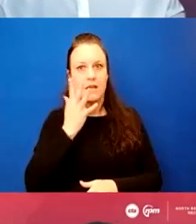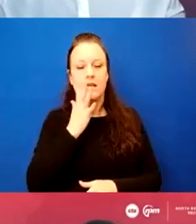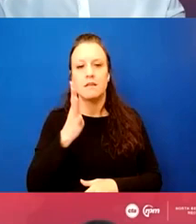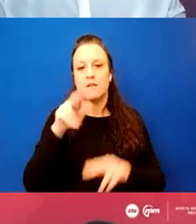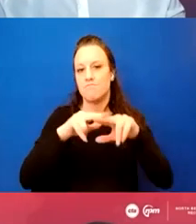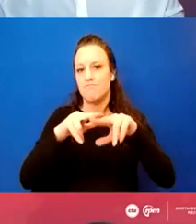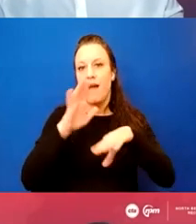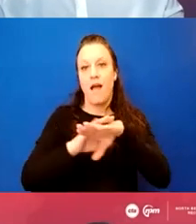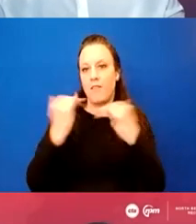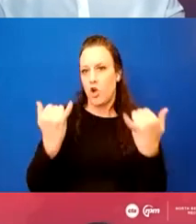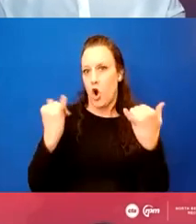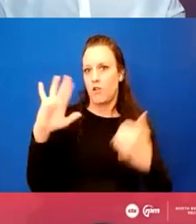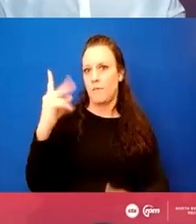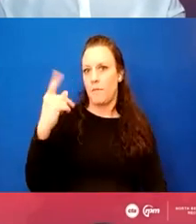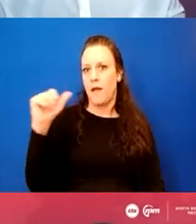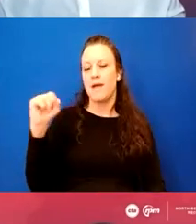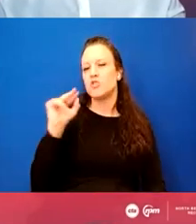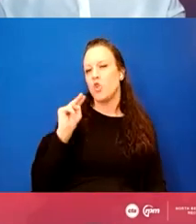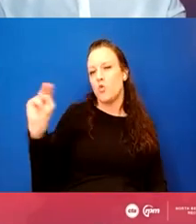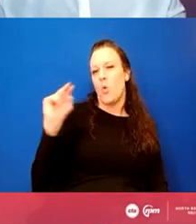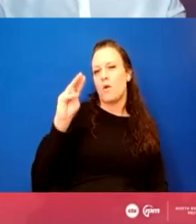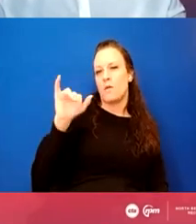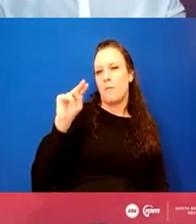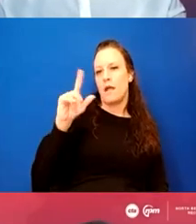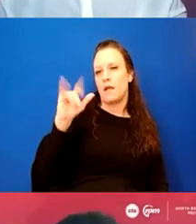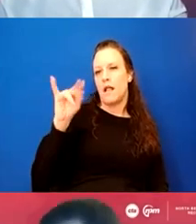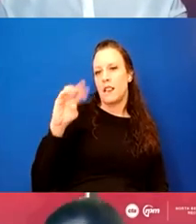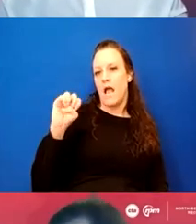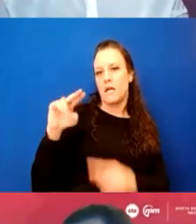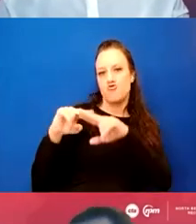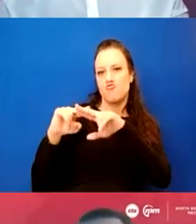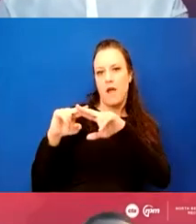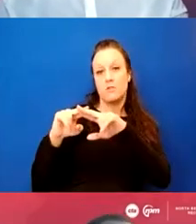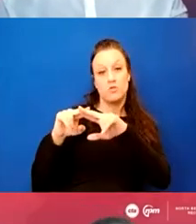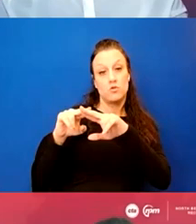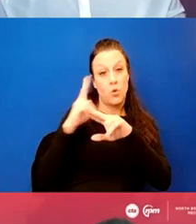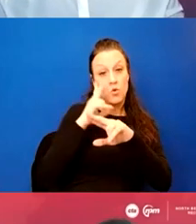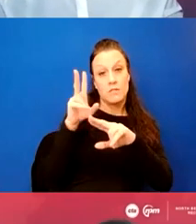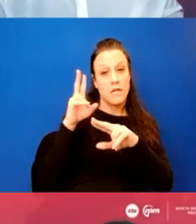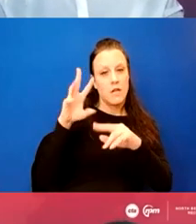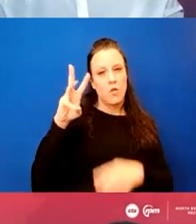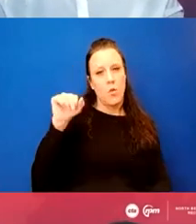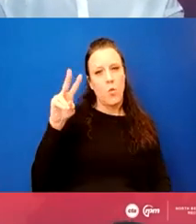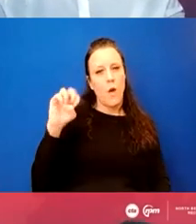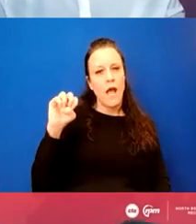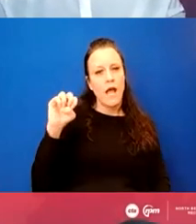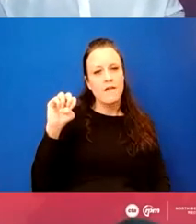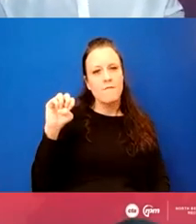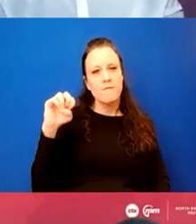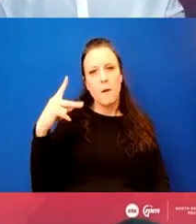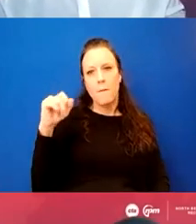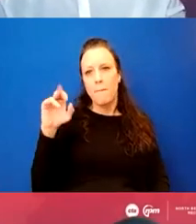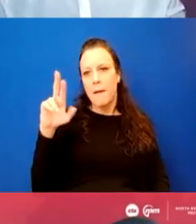installed on the bypass to the north mainline tracks as well. So the wave pattern that you see on the noise barriers for the bypass track